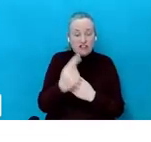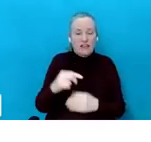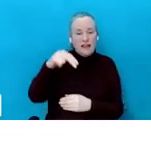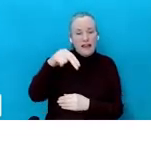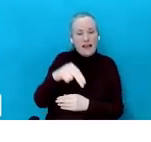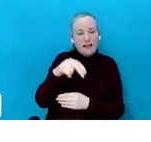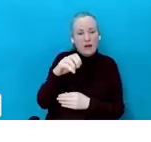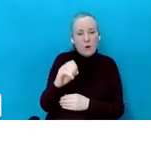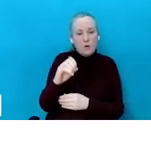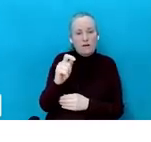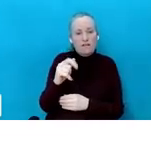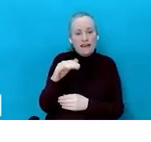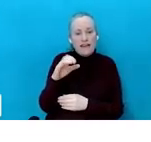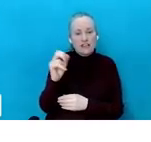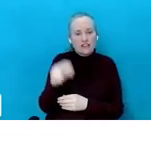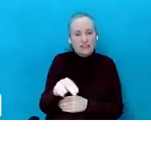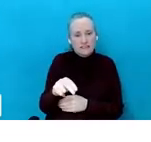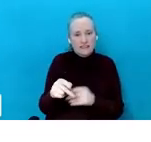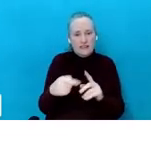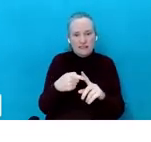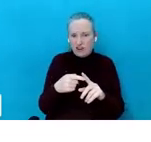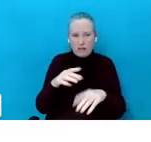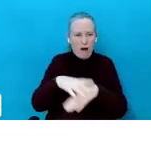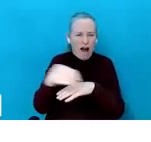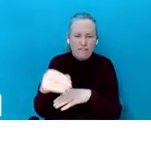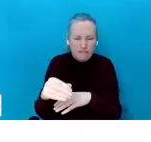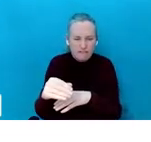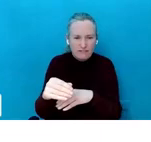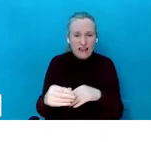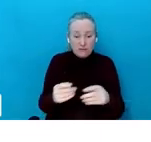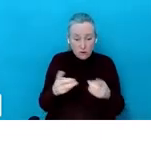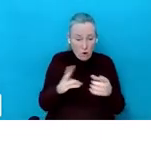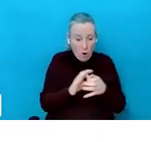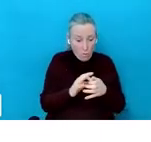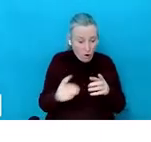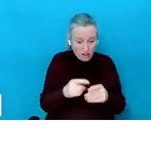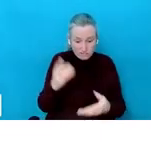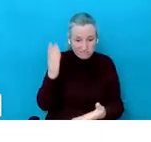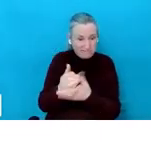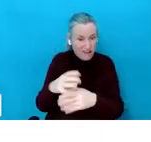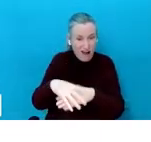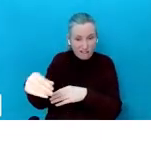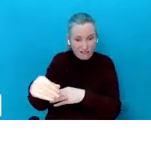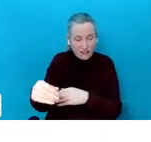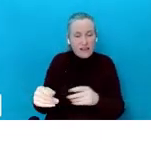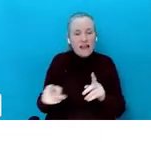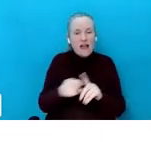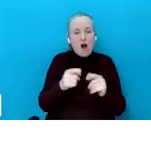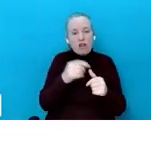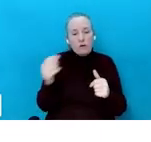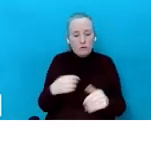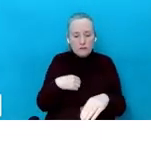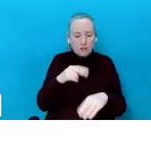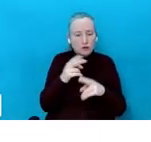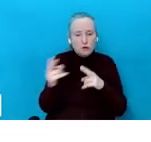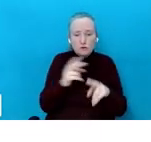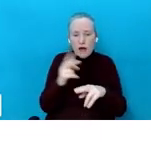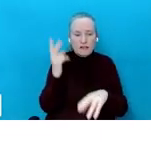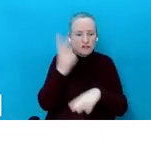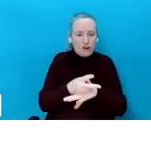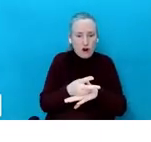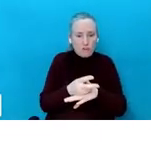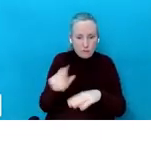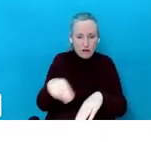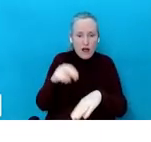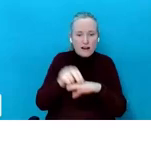if you're doing your homework, notifications off. Do not disturb. Put that on. When you're with family, having a meal, doing your homework,